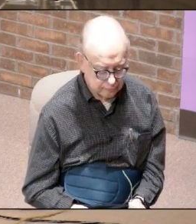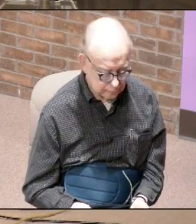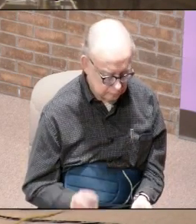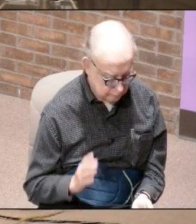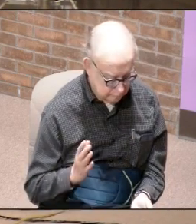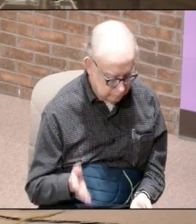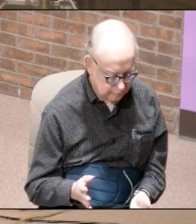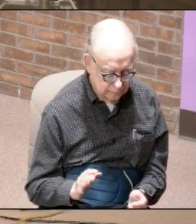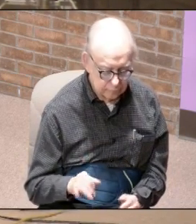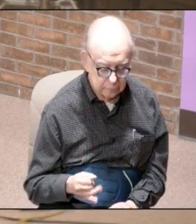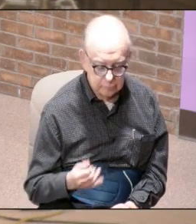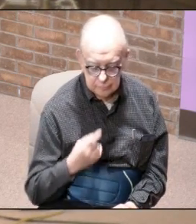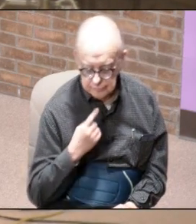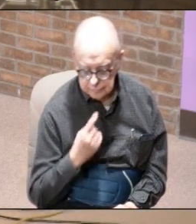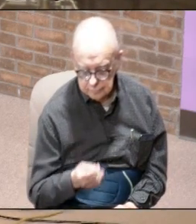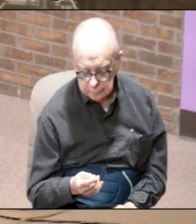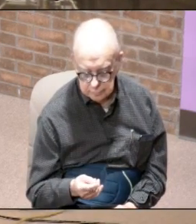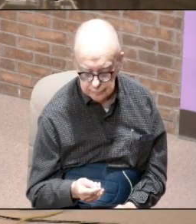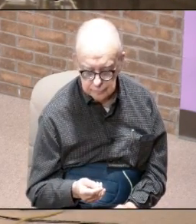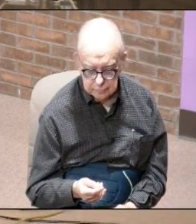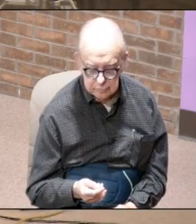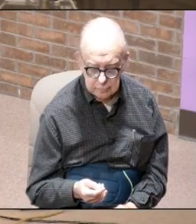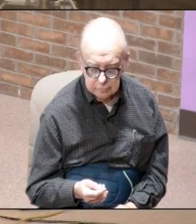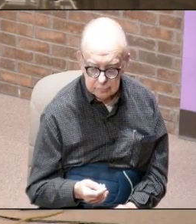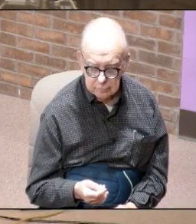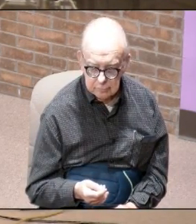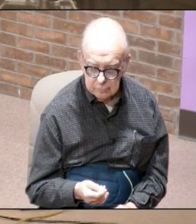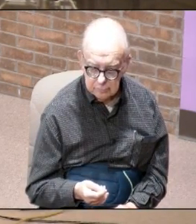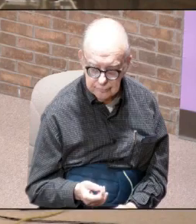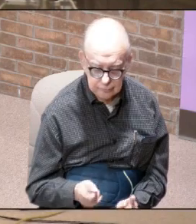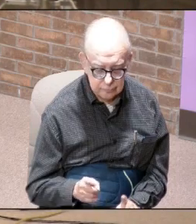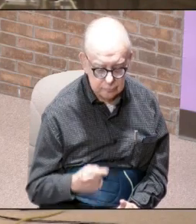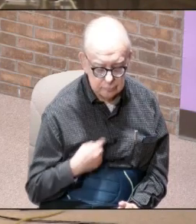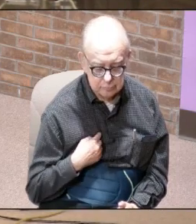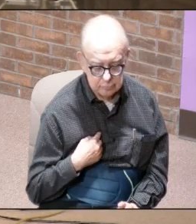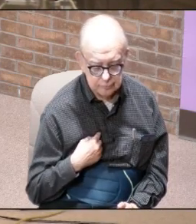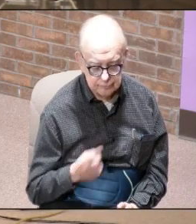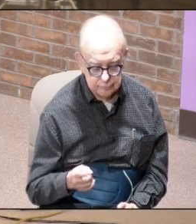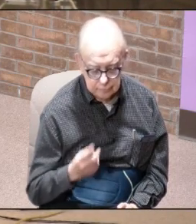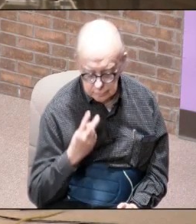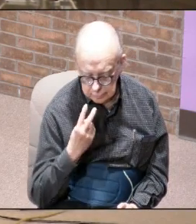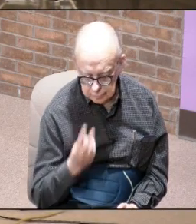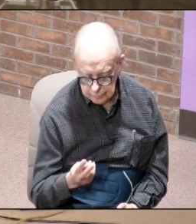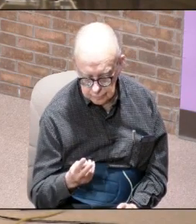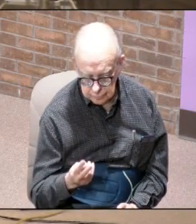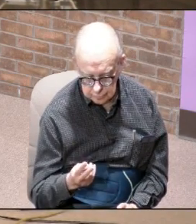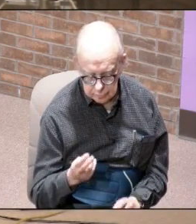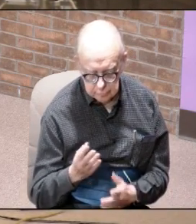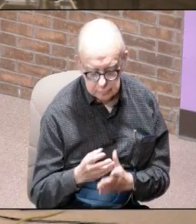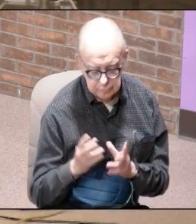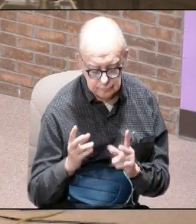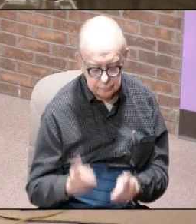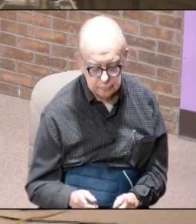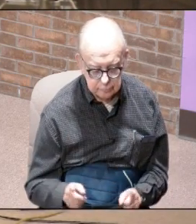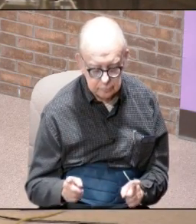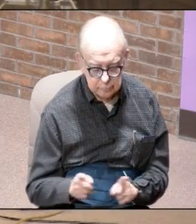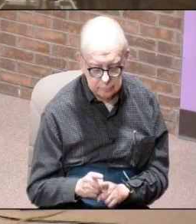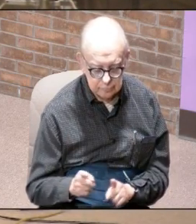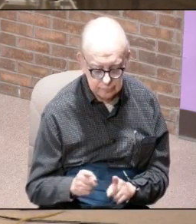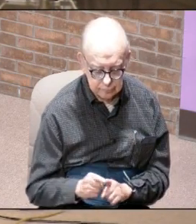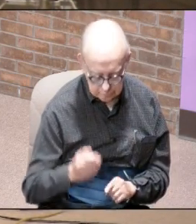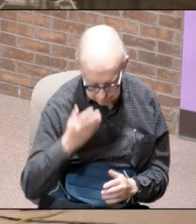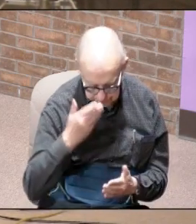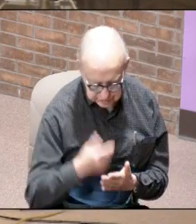here's what John said and he said and when I turned I saw someone like a